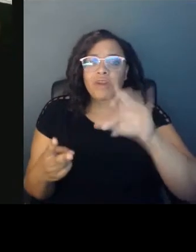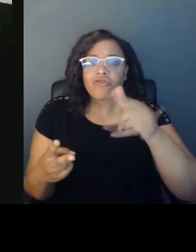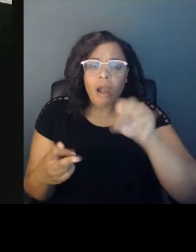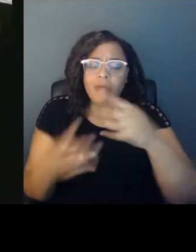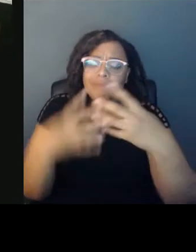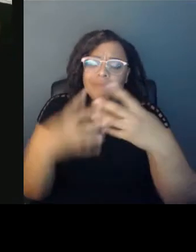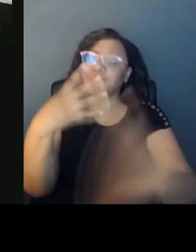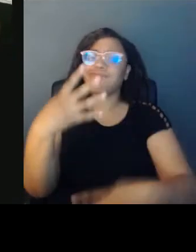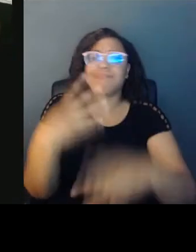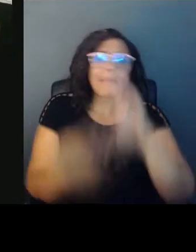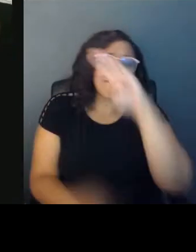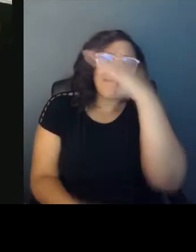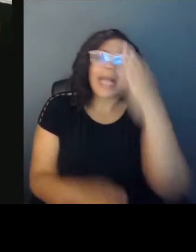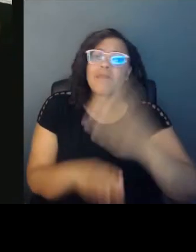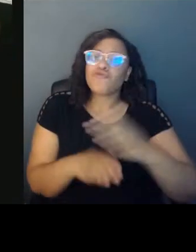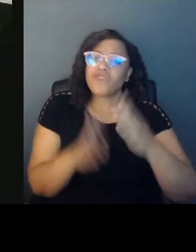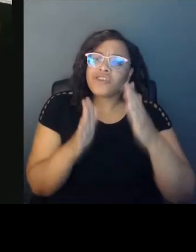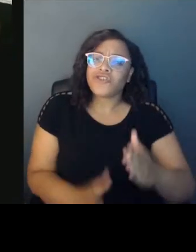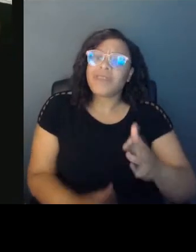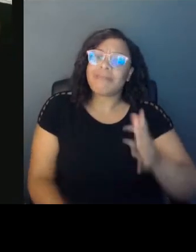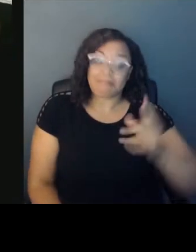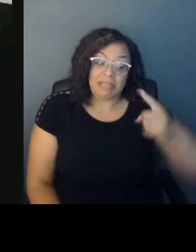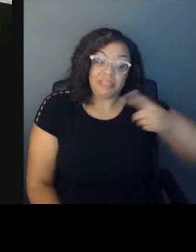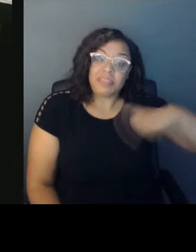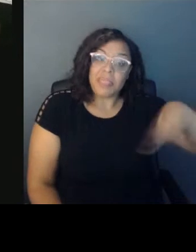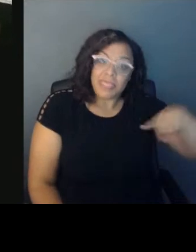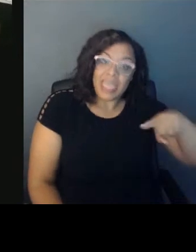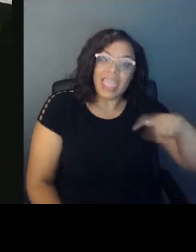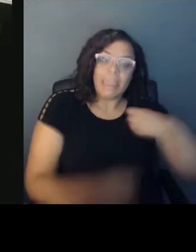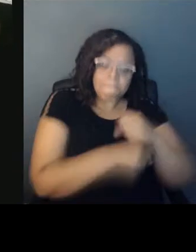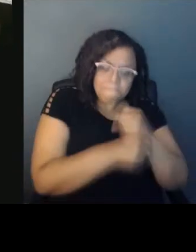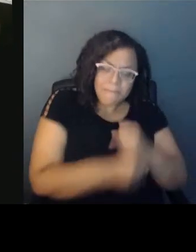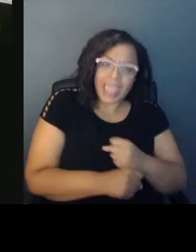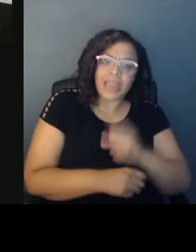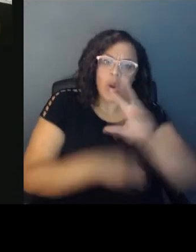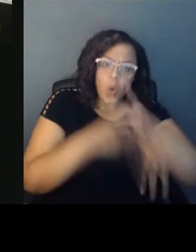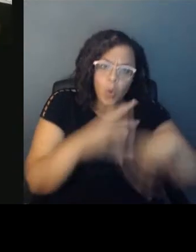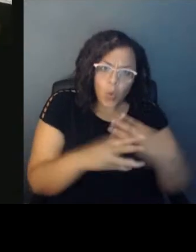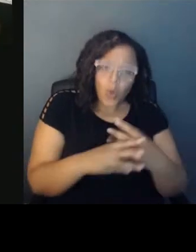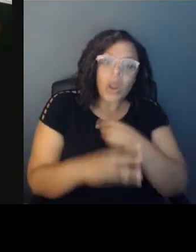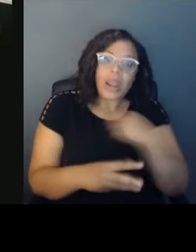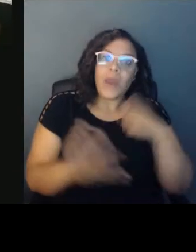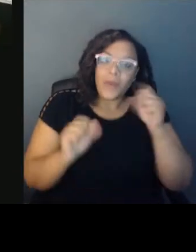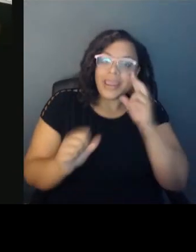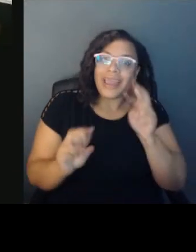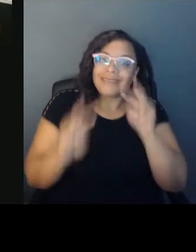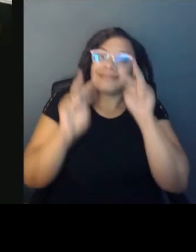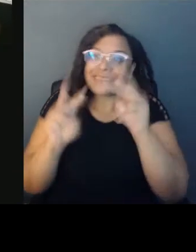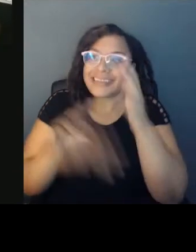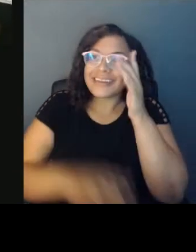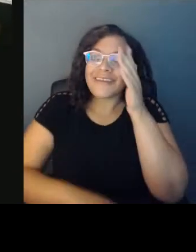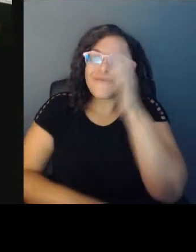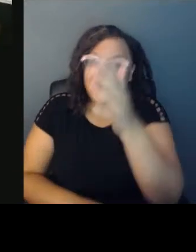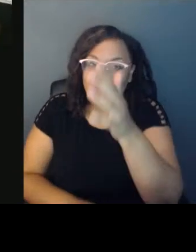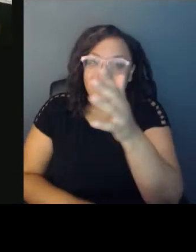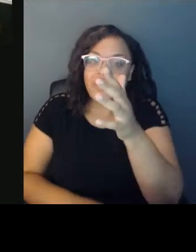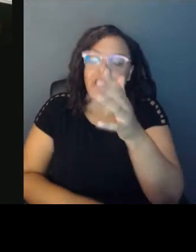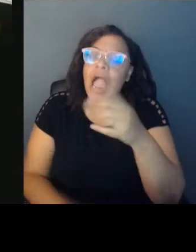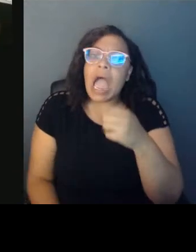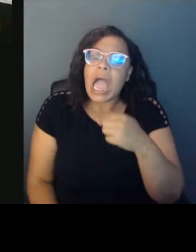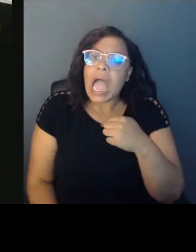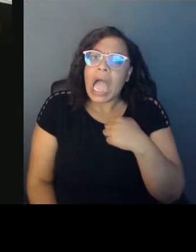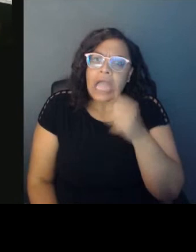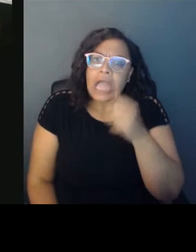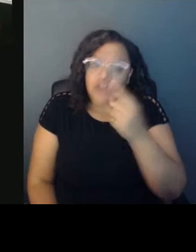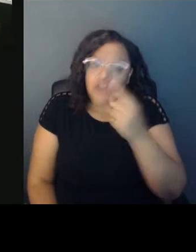they create a world for us to see a future that I don't see has to have all of the darkness